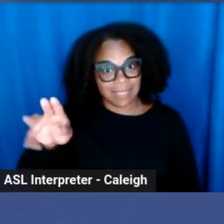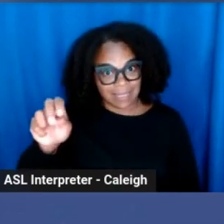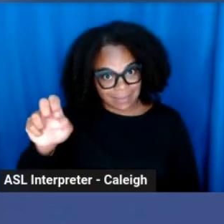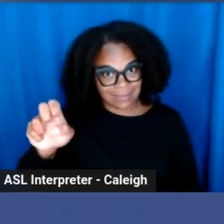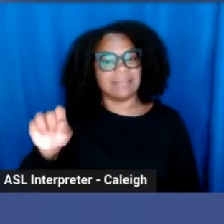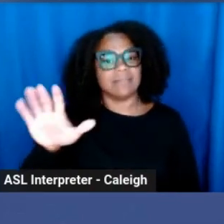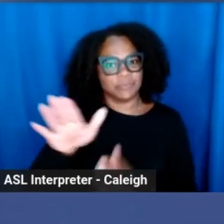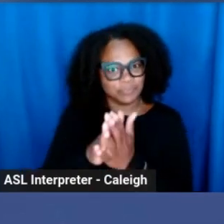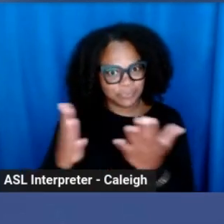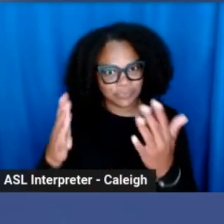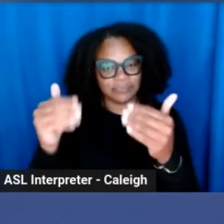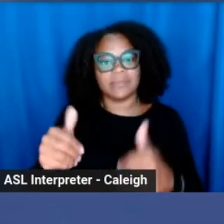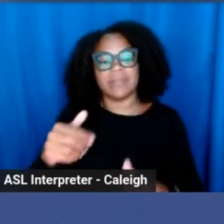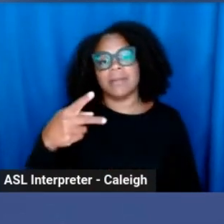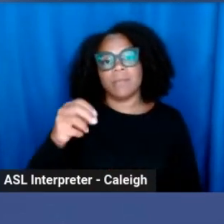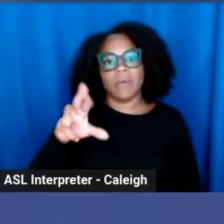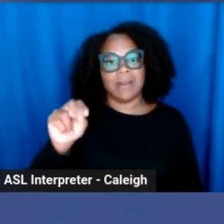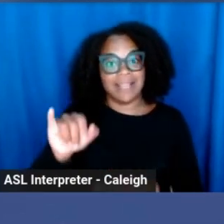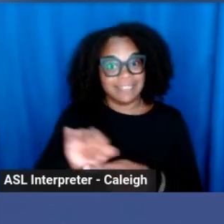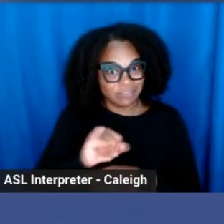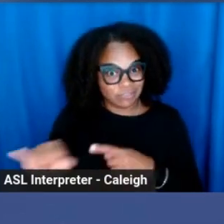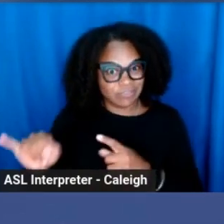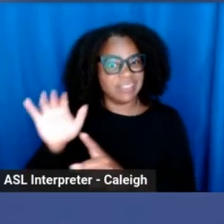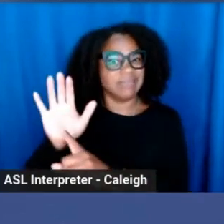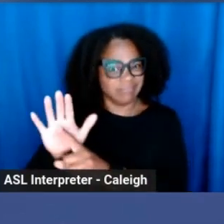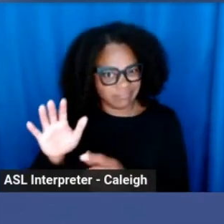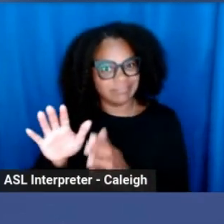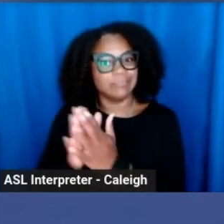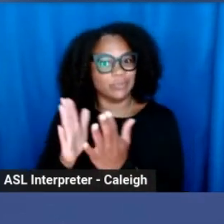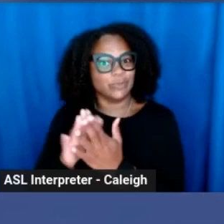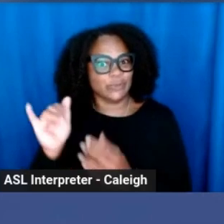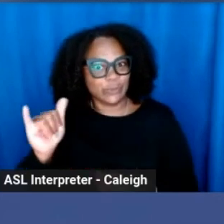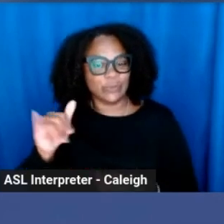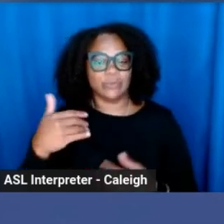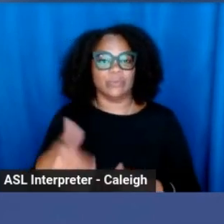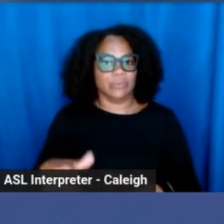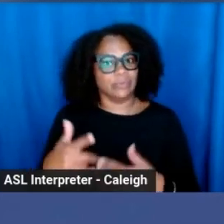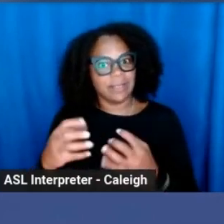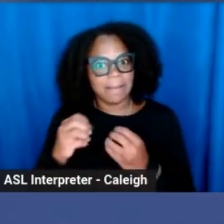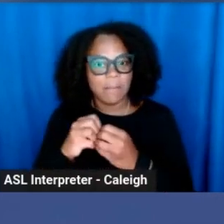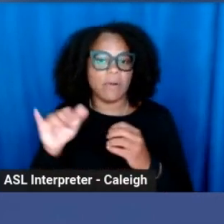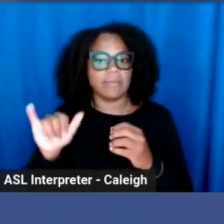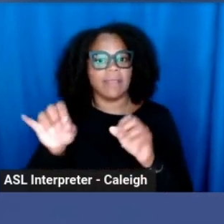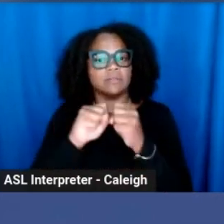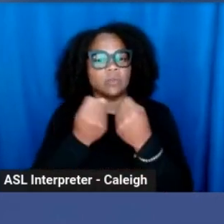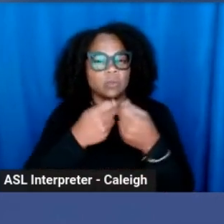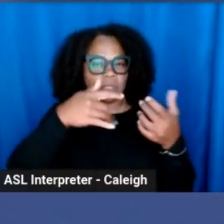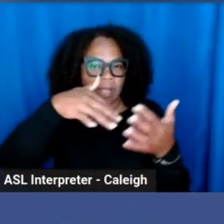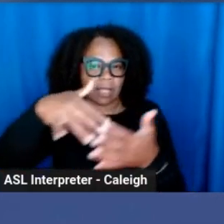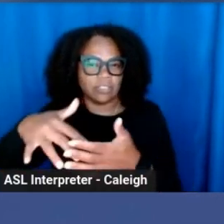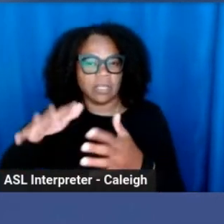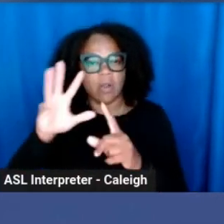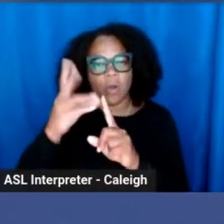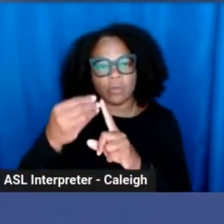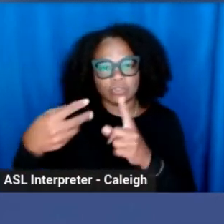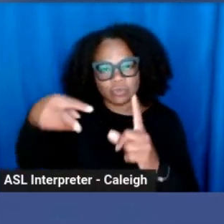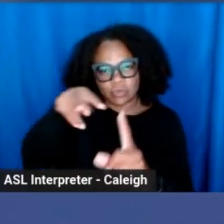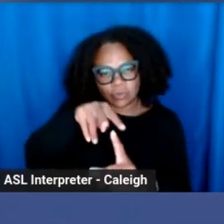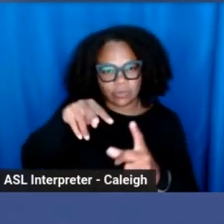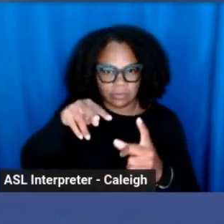Industry by Shara Tarat, they approach it from more of a sociological culture perspective.